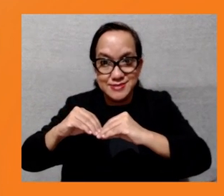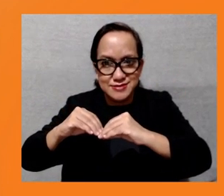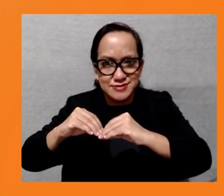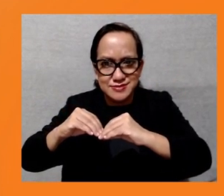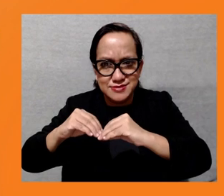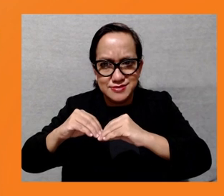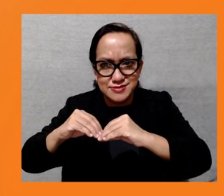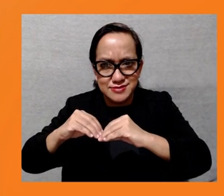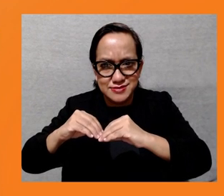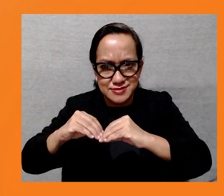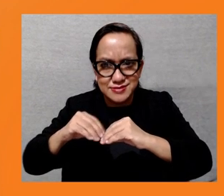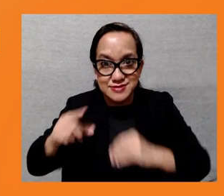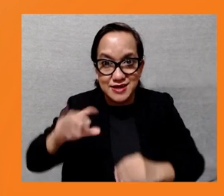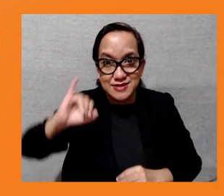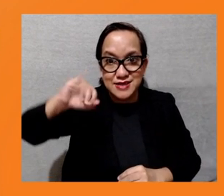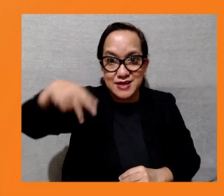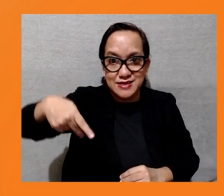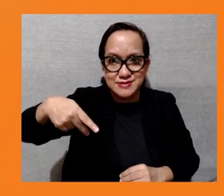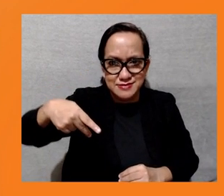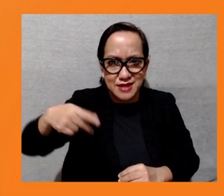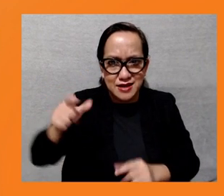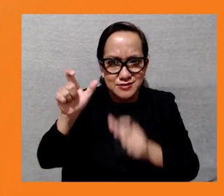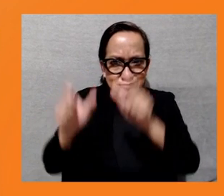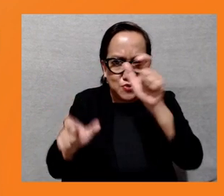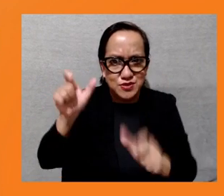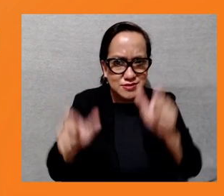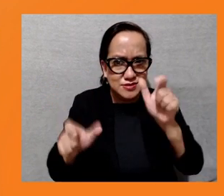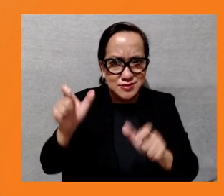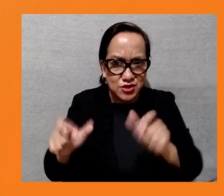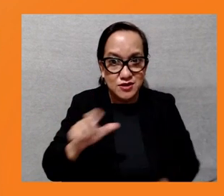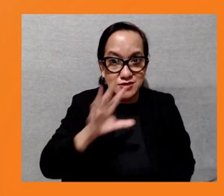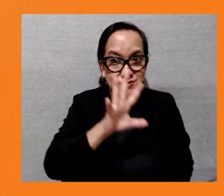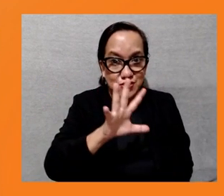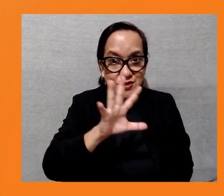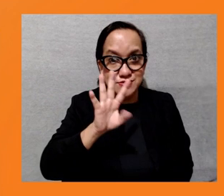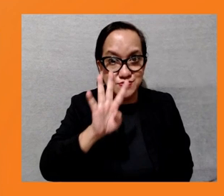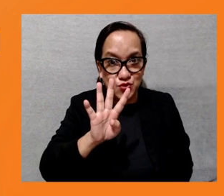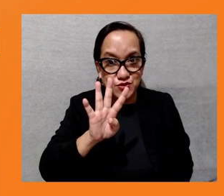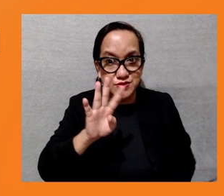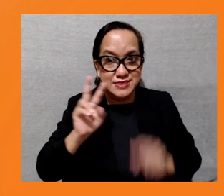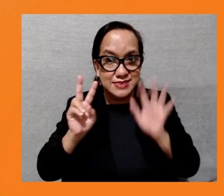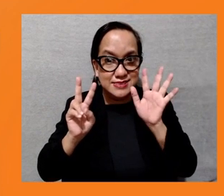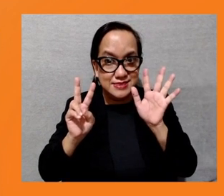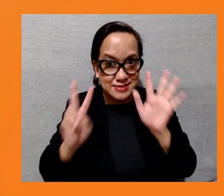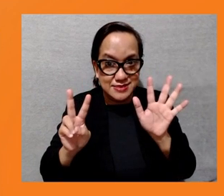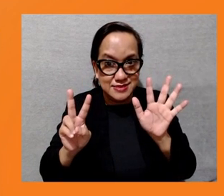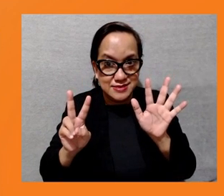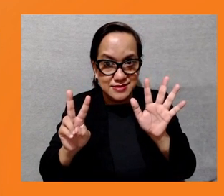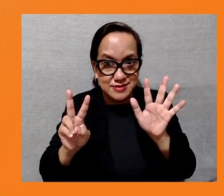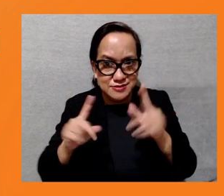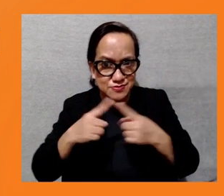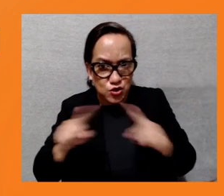that there are 547 affected households. So, there is discrepancy among the affected household community.